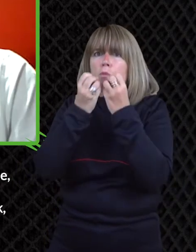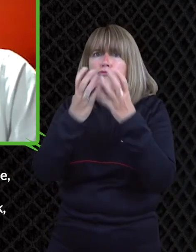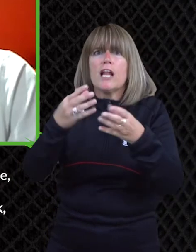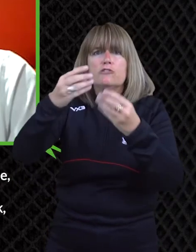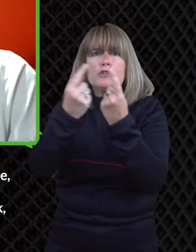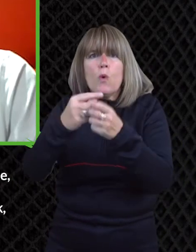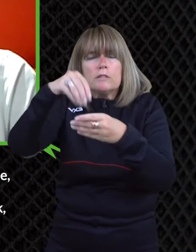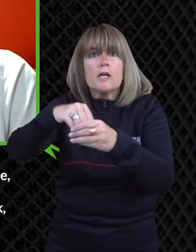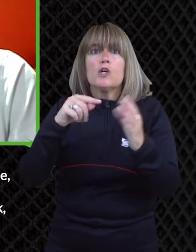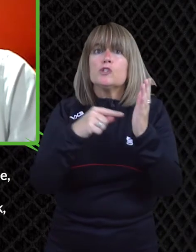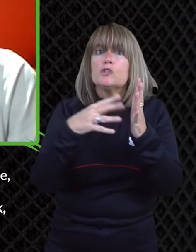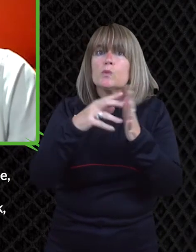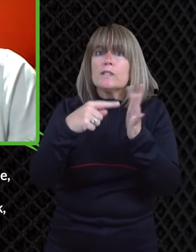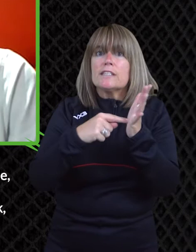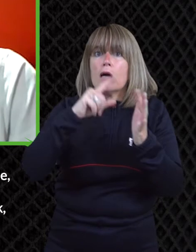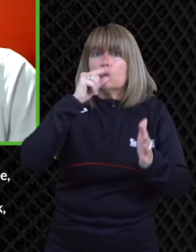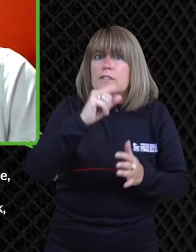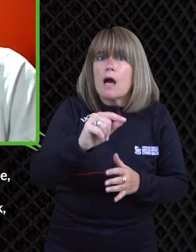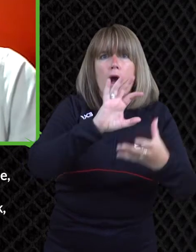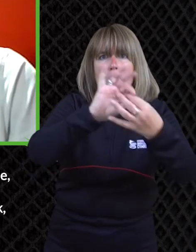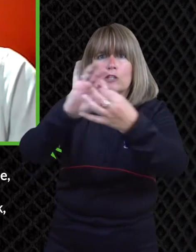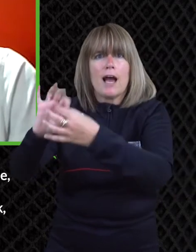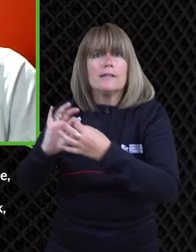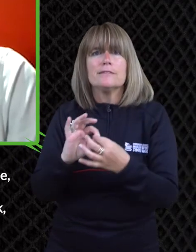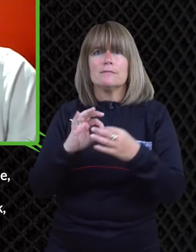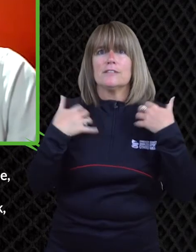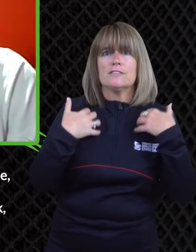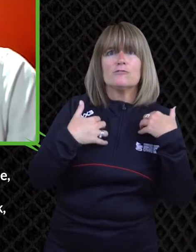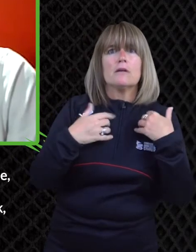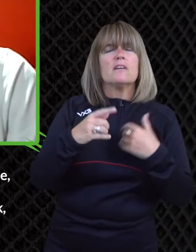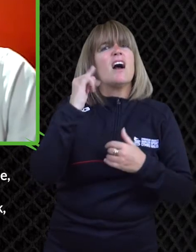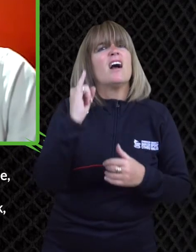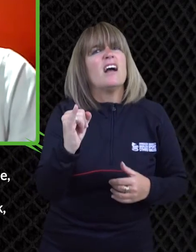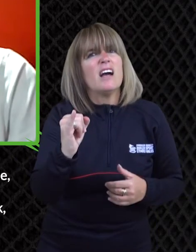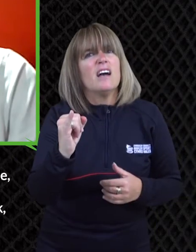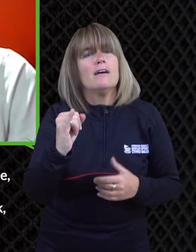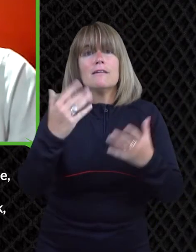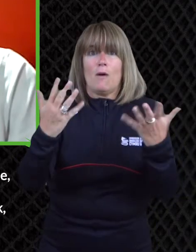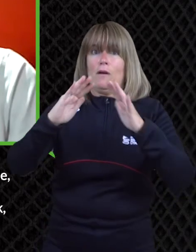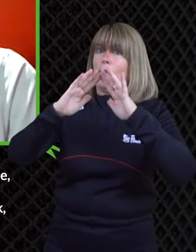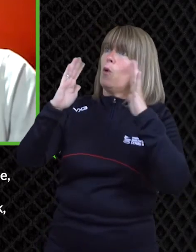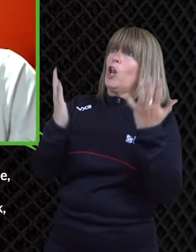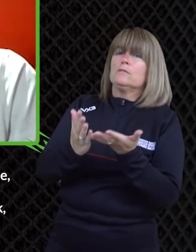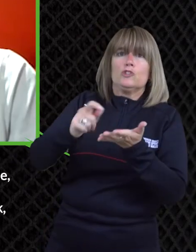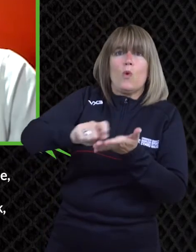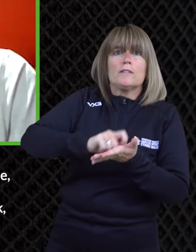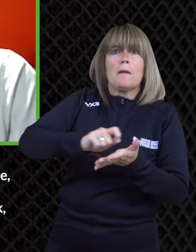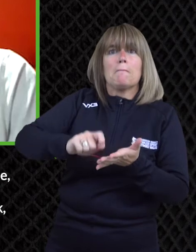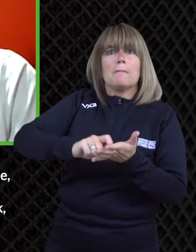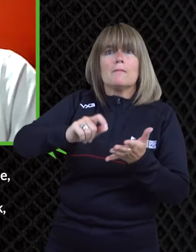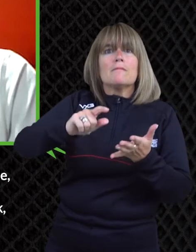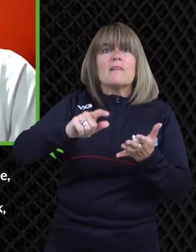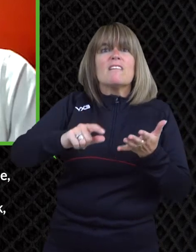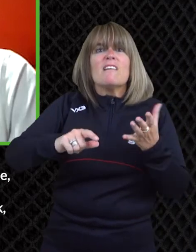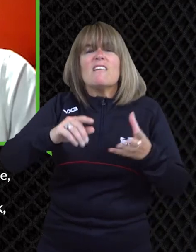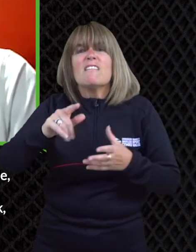it's just about you know casting your net wide contacting people linkedin's a fantastic resource twitter um getting in contact with them